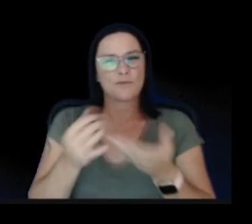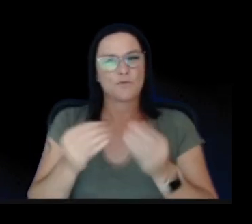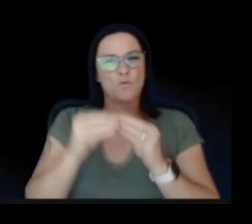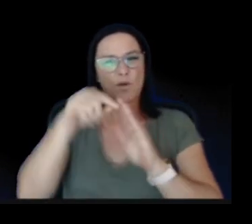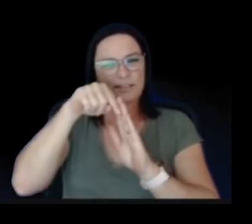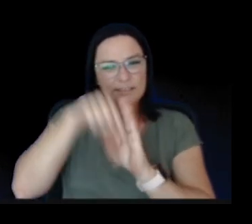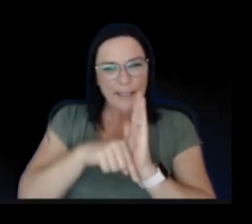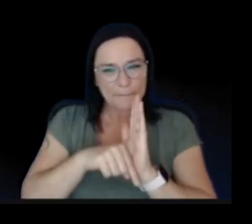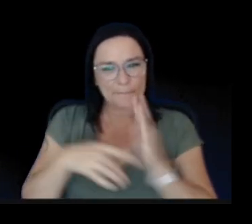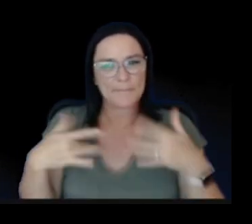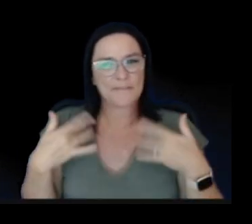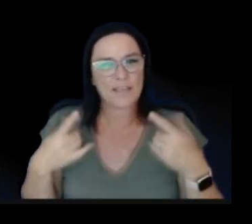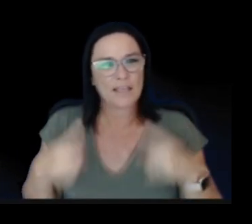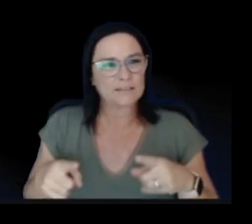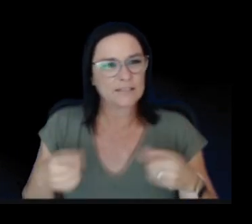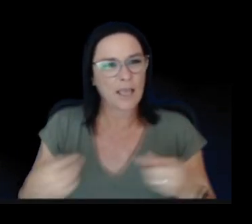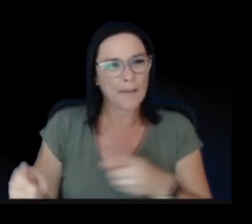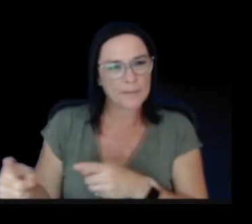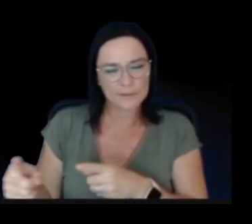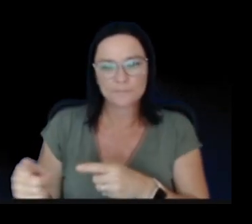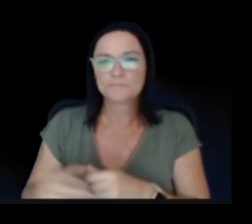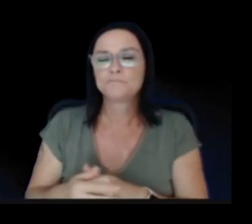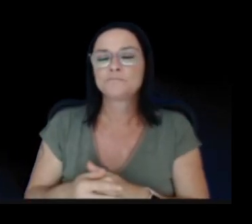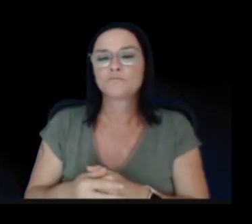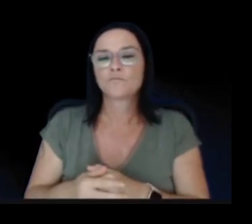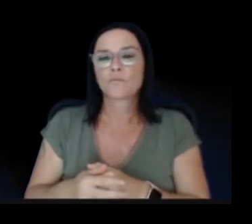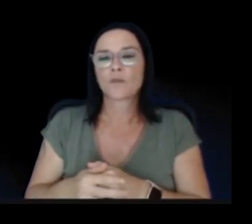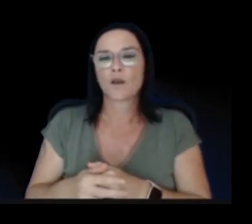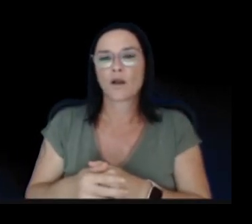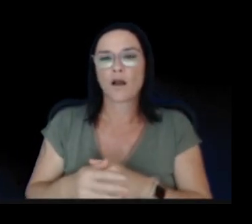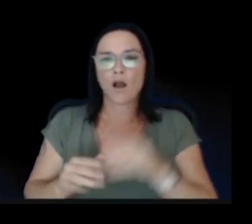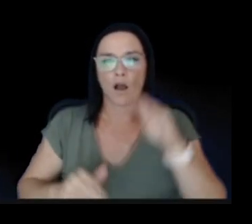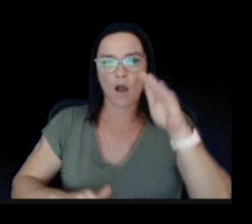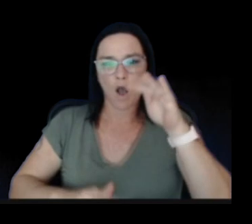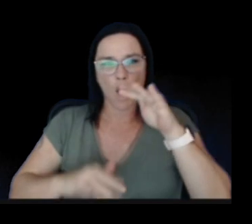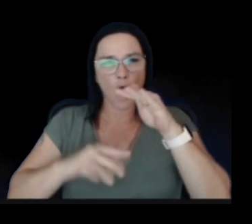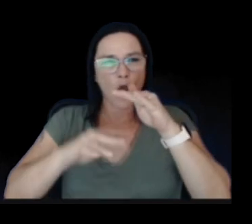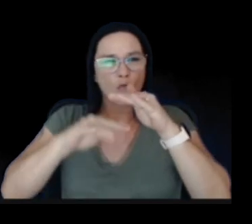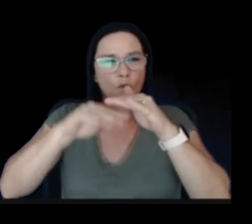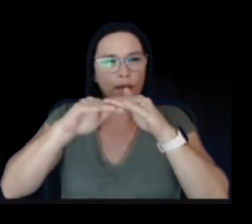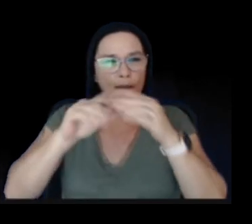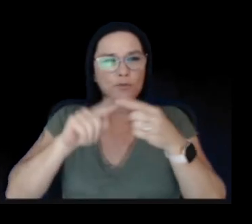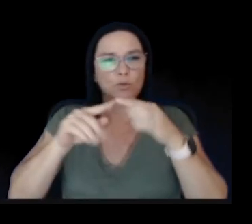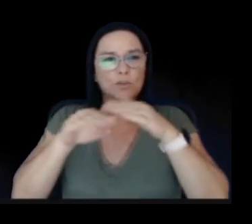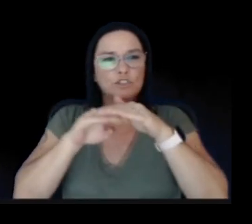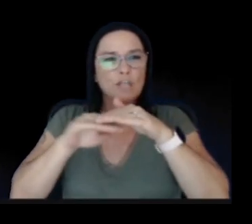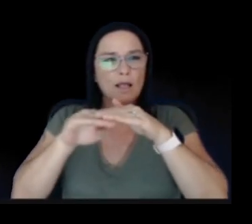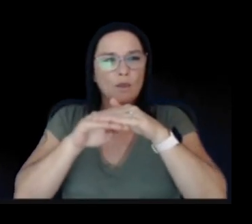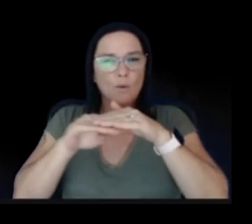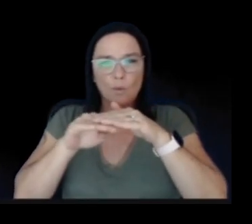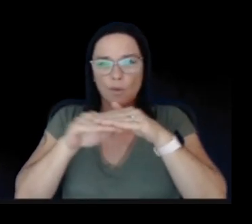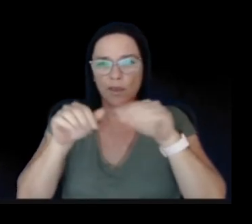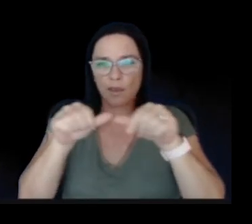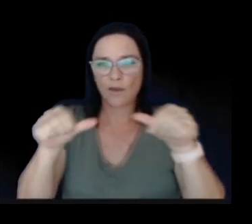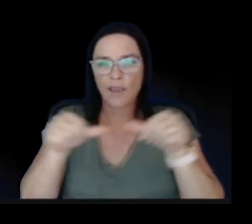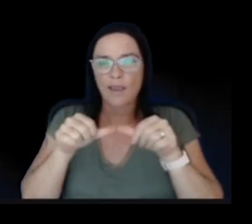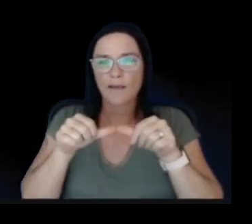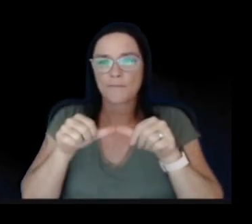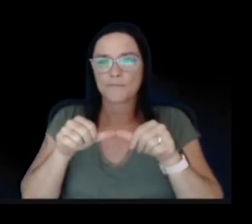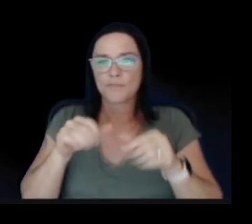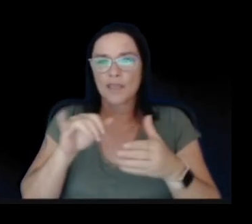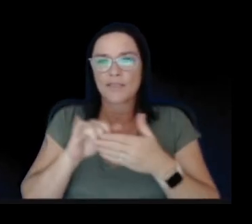of events. And actually it's propagated from deep all the way up into the shallow parts of the volcano. And that's the biggest